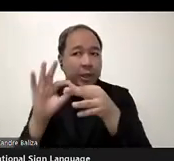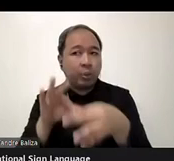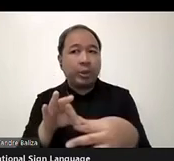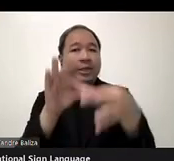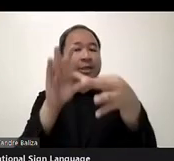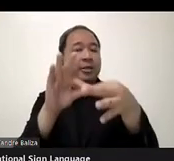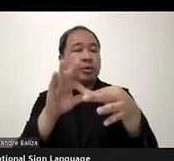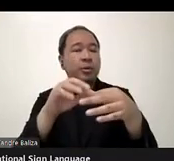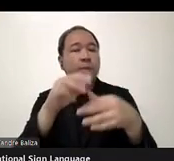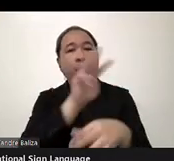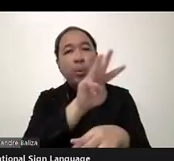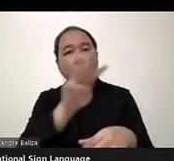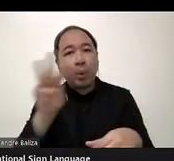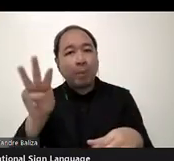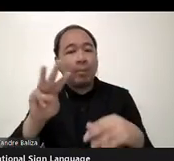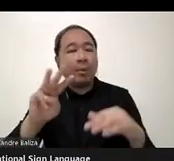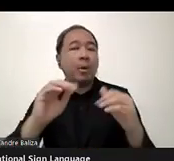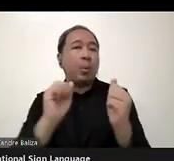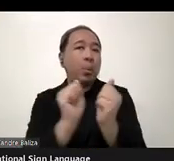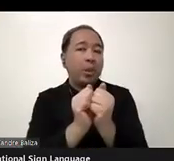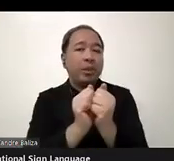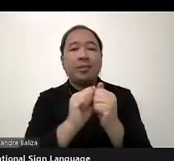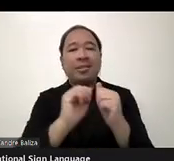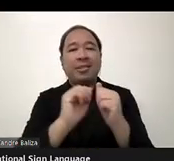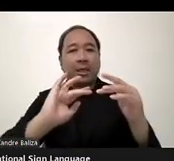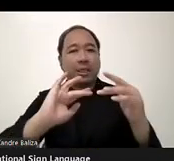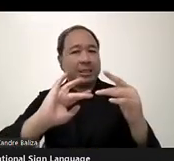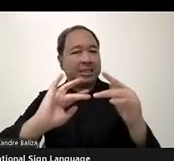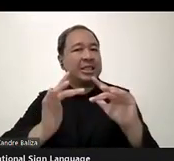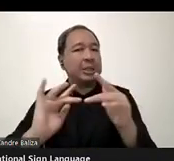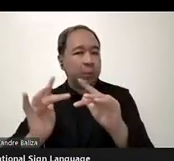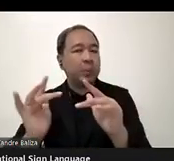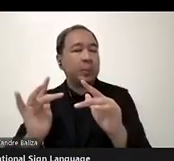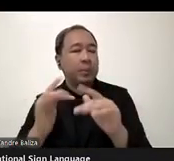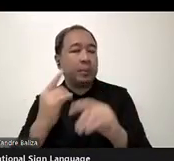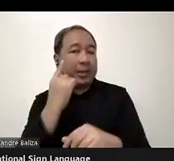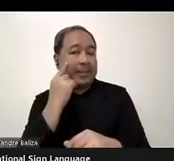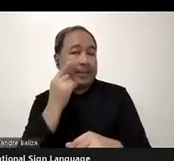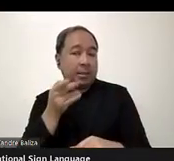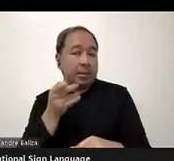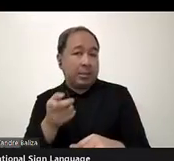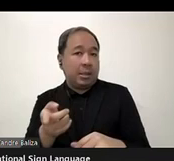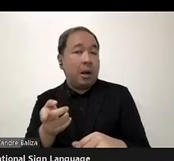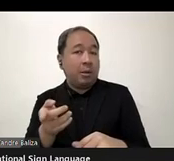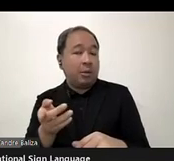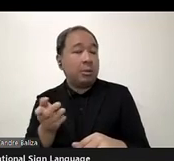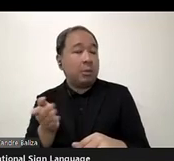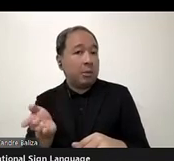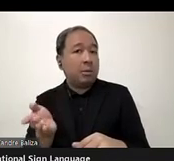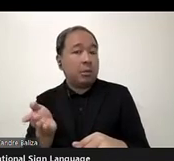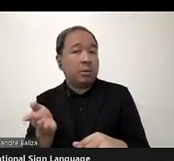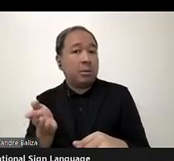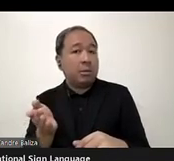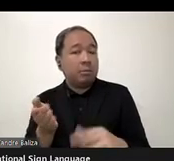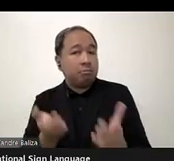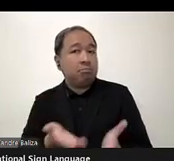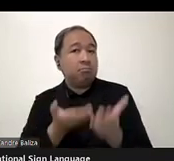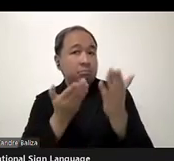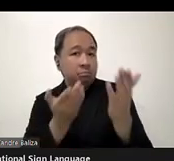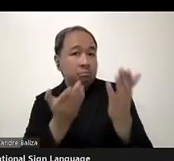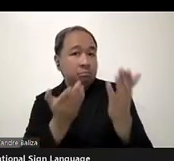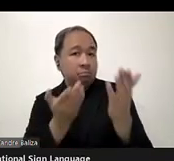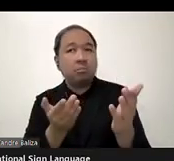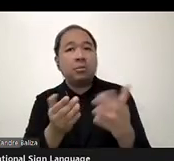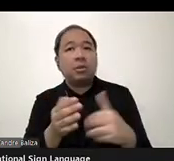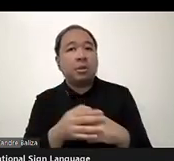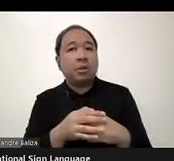And especially, I think that's one of the things that, uh, has been proposed in the